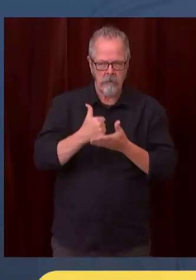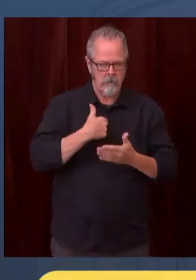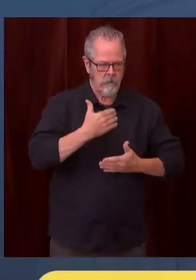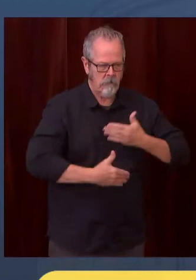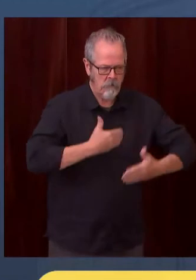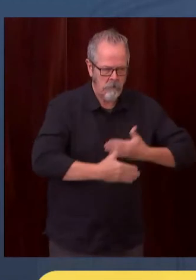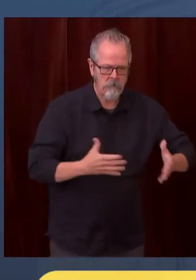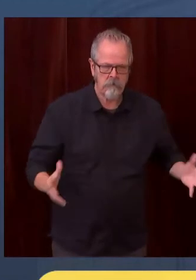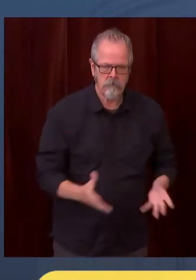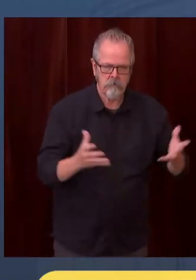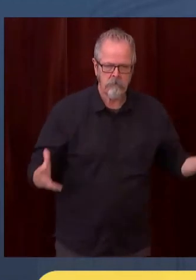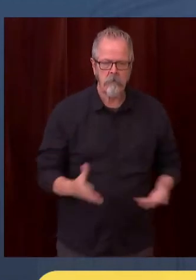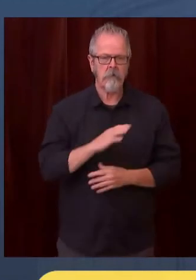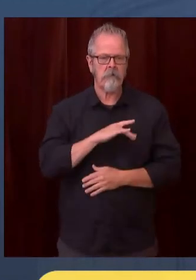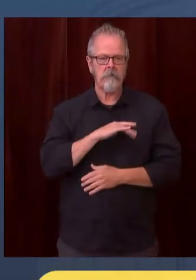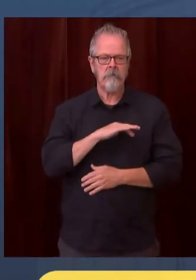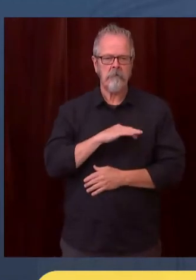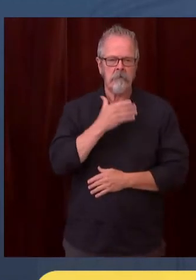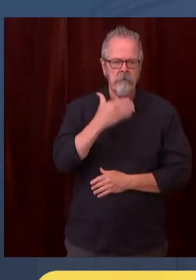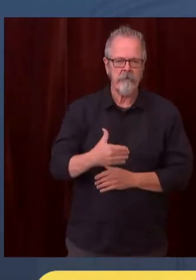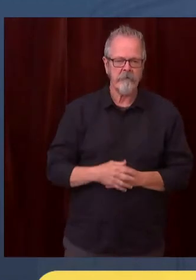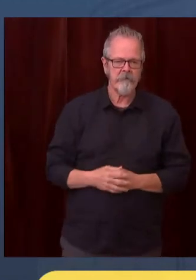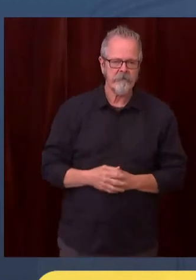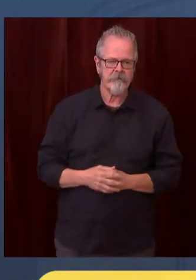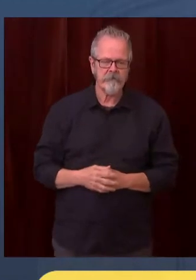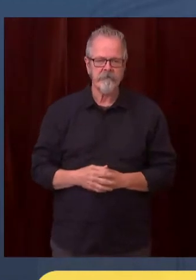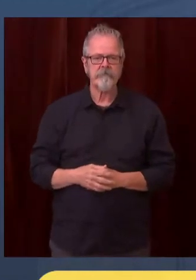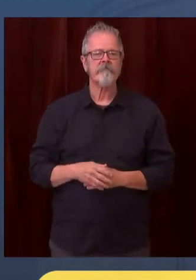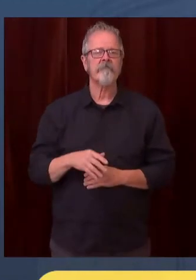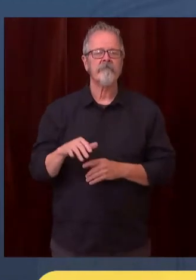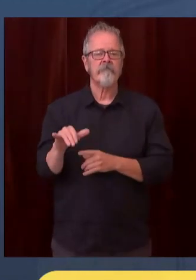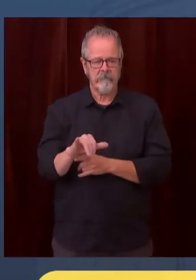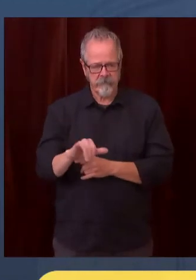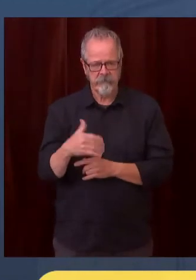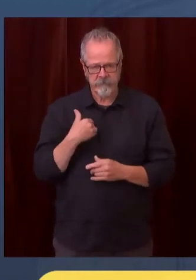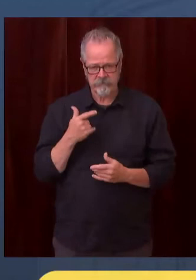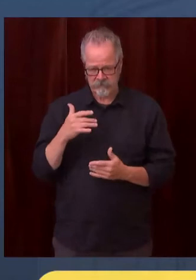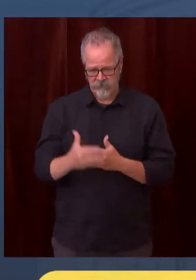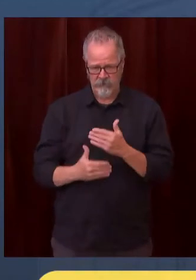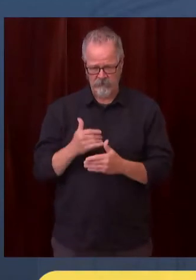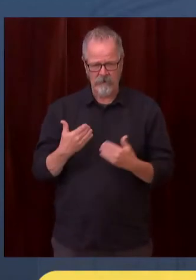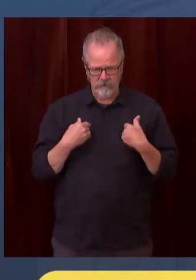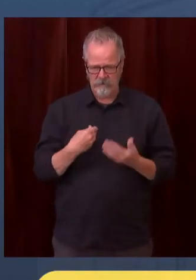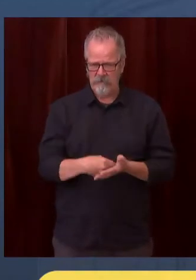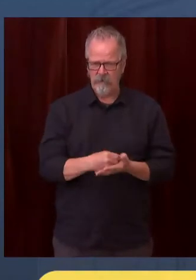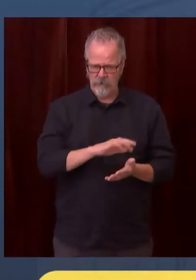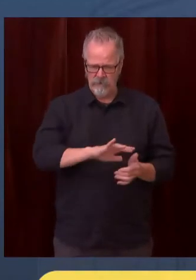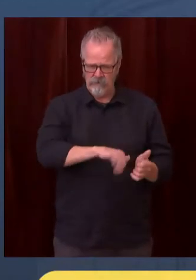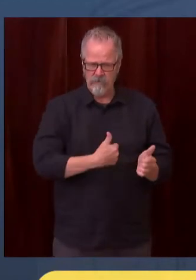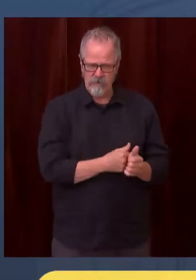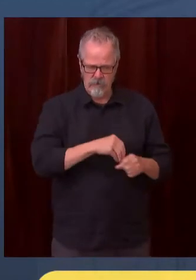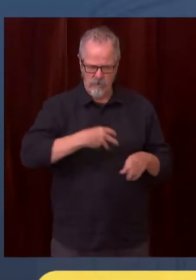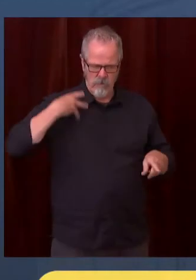I deliberately moved this process through the legislature to provide a long-term solution, and I'm extending